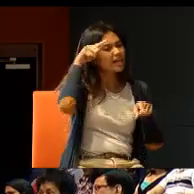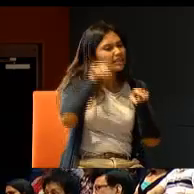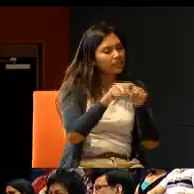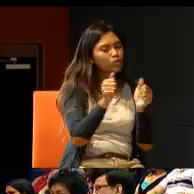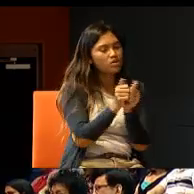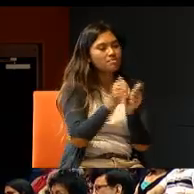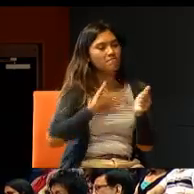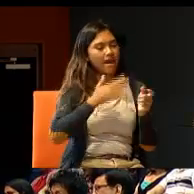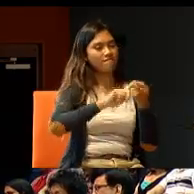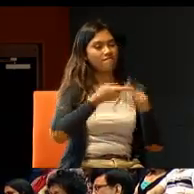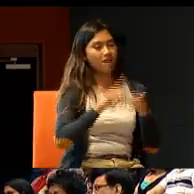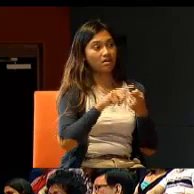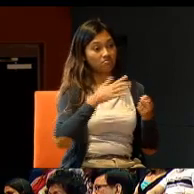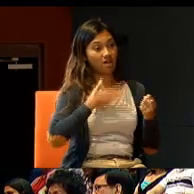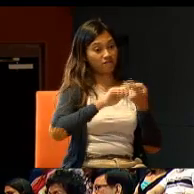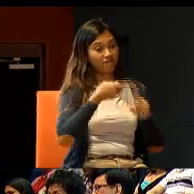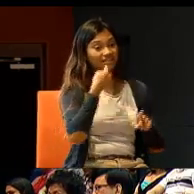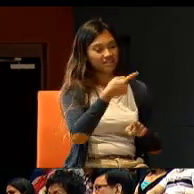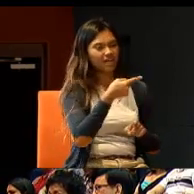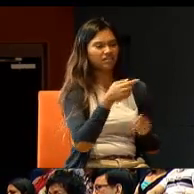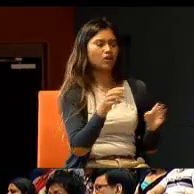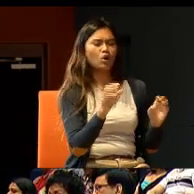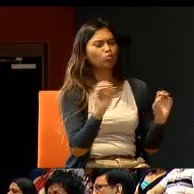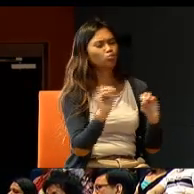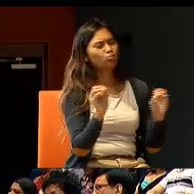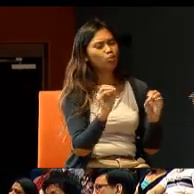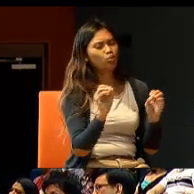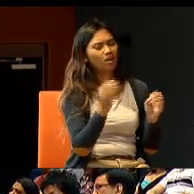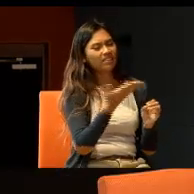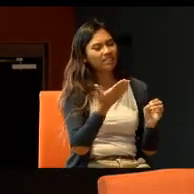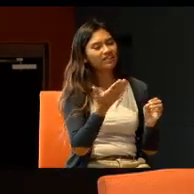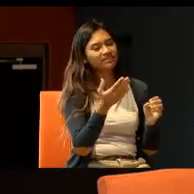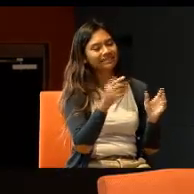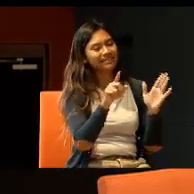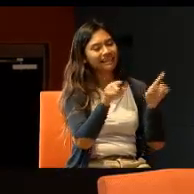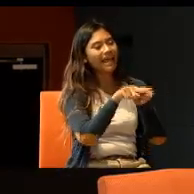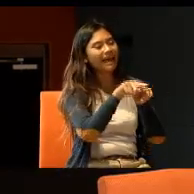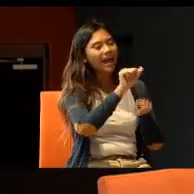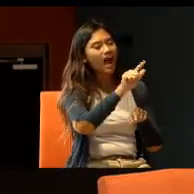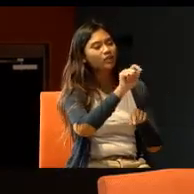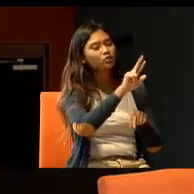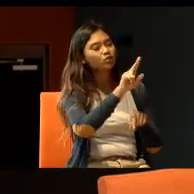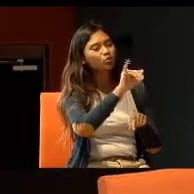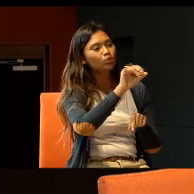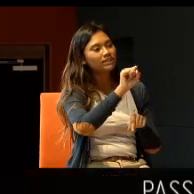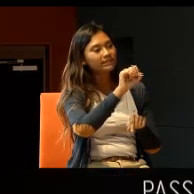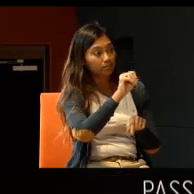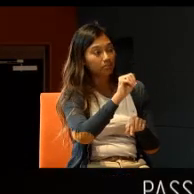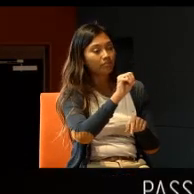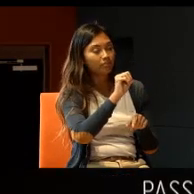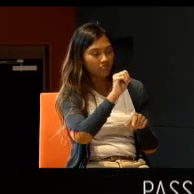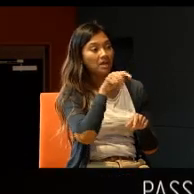such thing as altruism. His point is, when you go out there, to help someone, like you did, in Timor Leste,